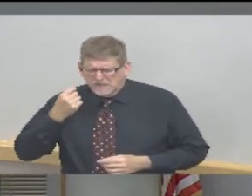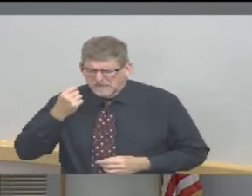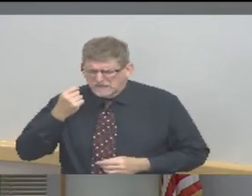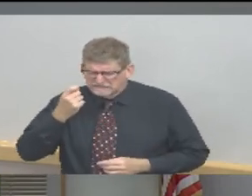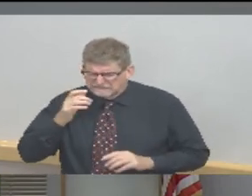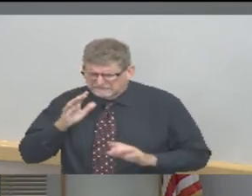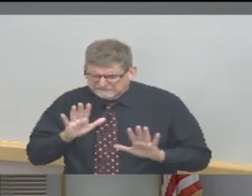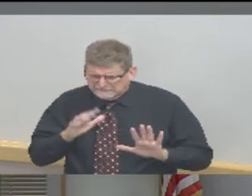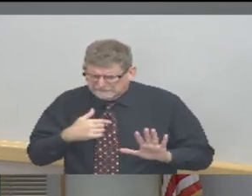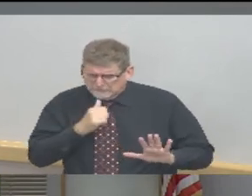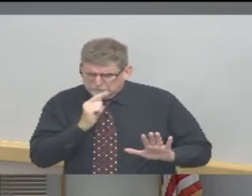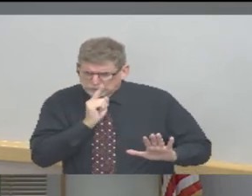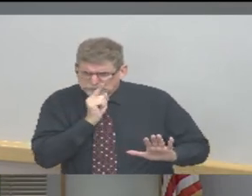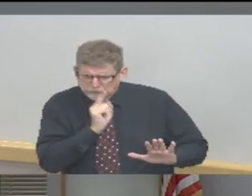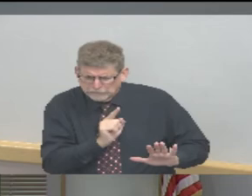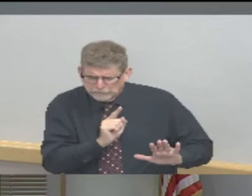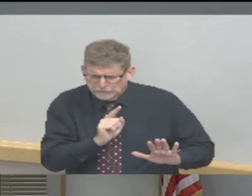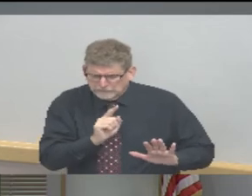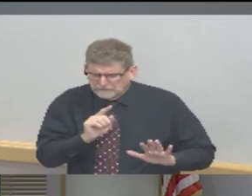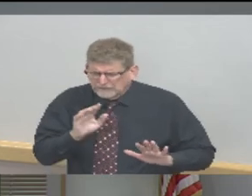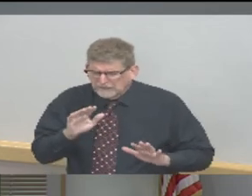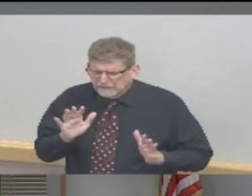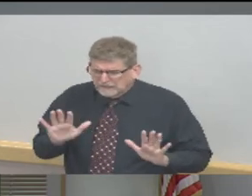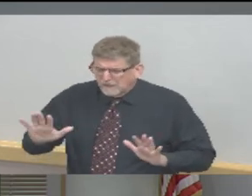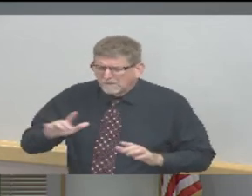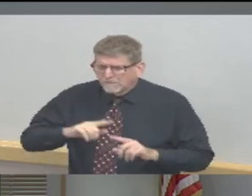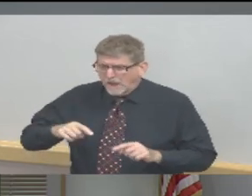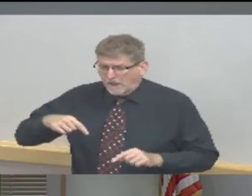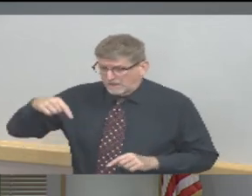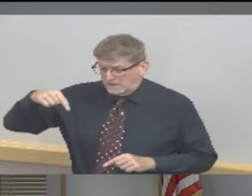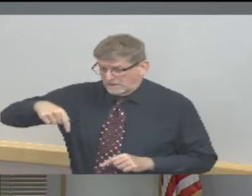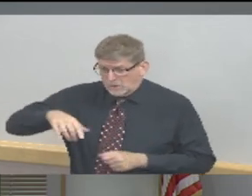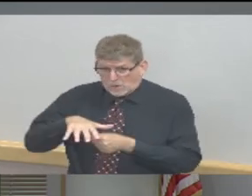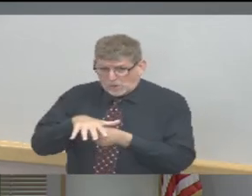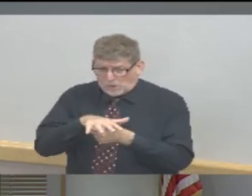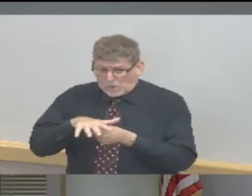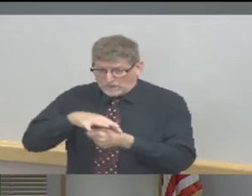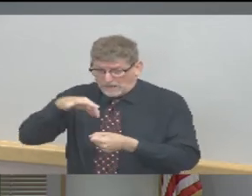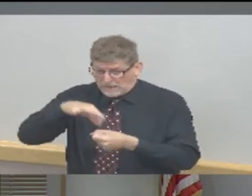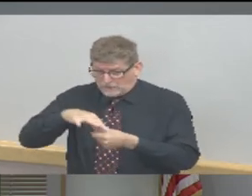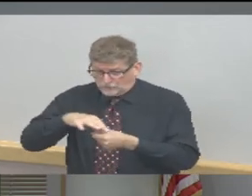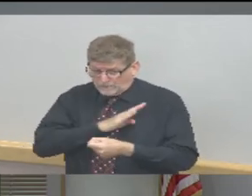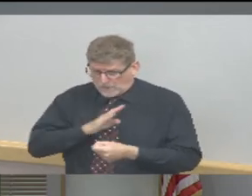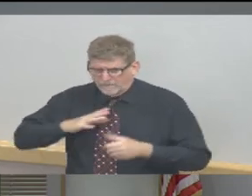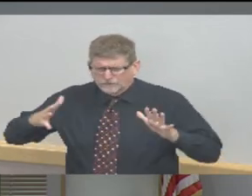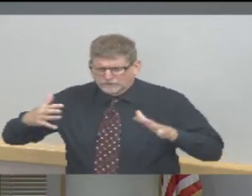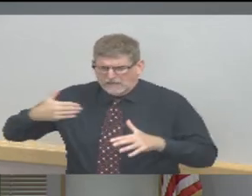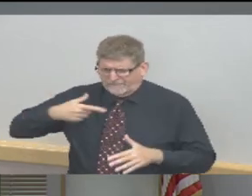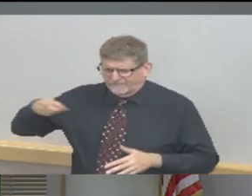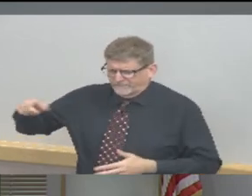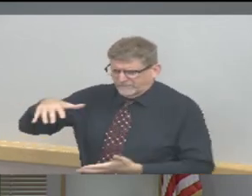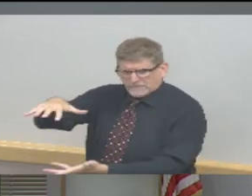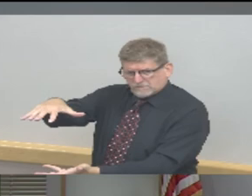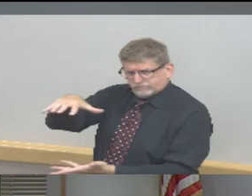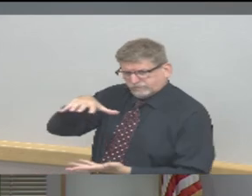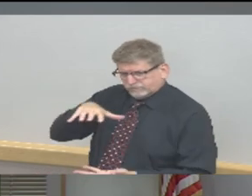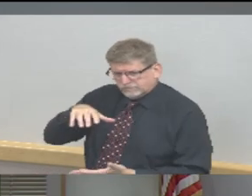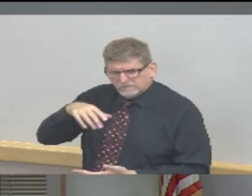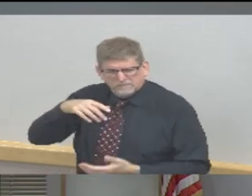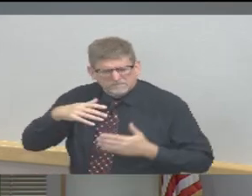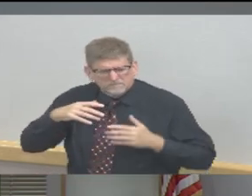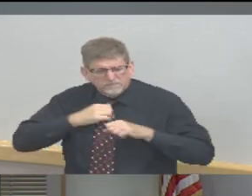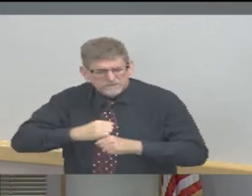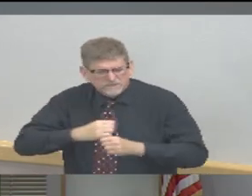but our local Board of Elections did receive a significant amount of PPE, hand